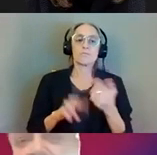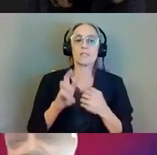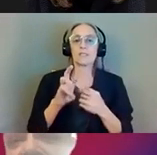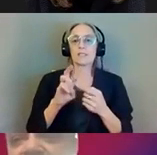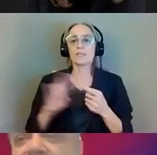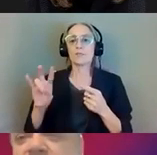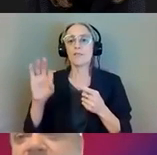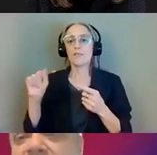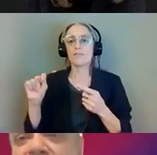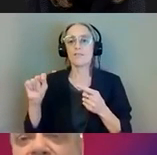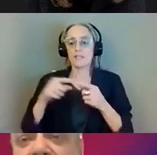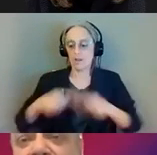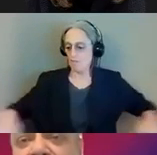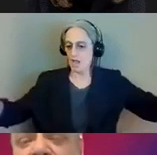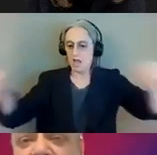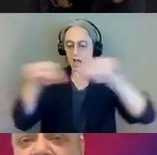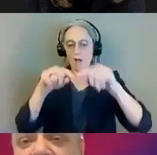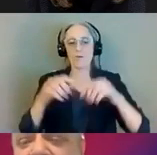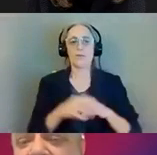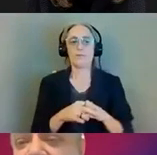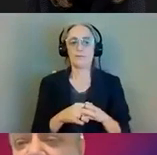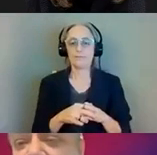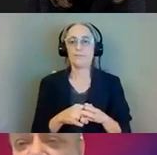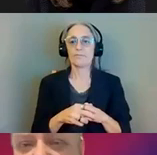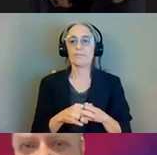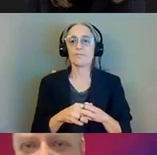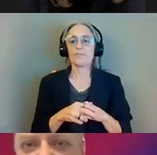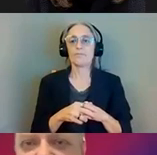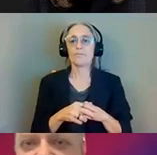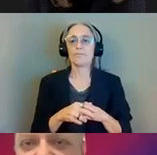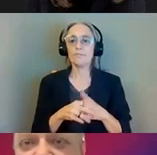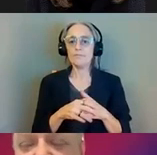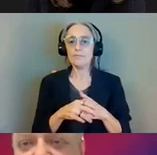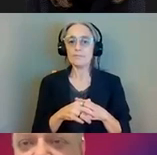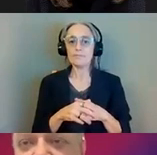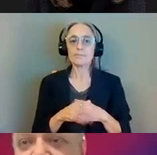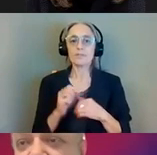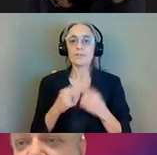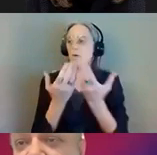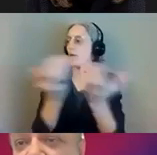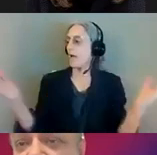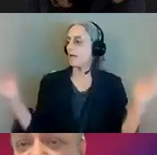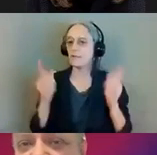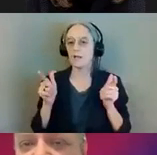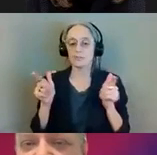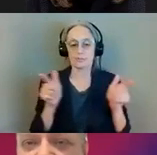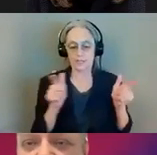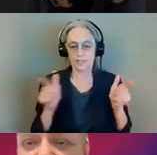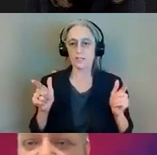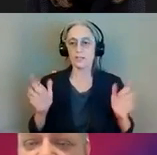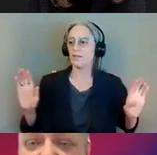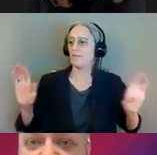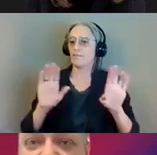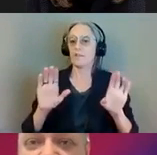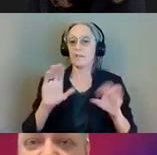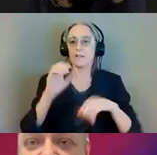in diameter where we drill out the caisson and fill it with concrete and rebar. That'll